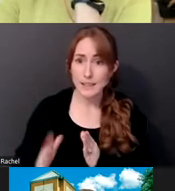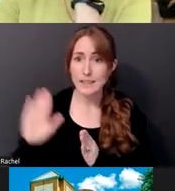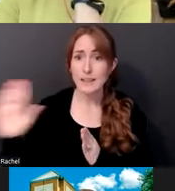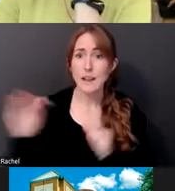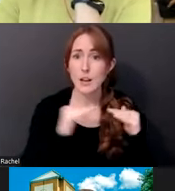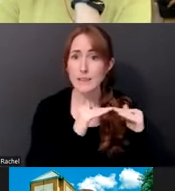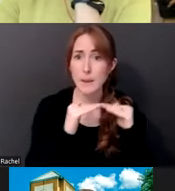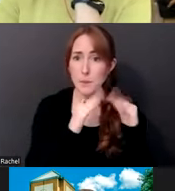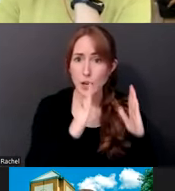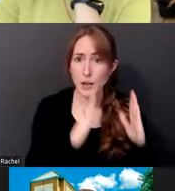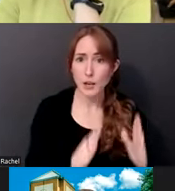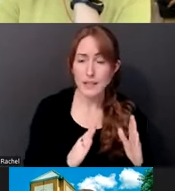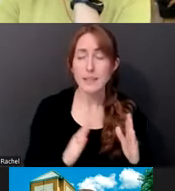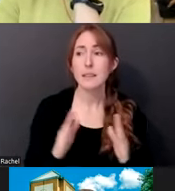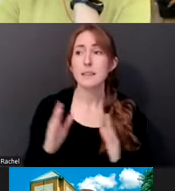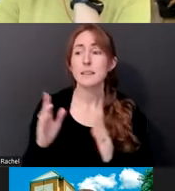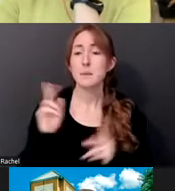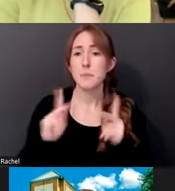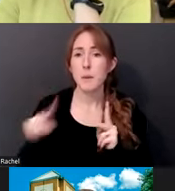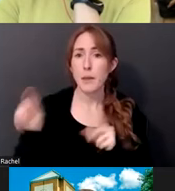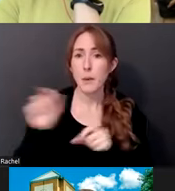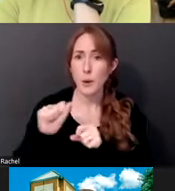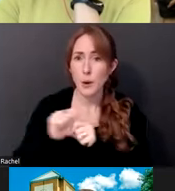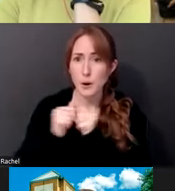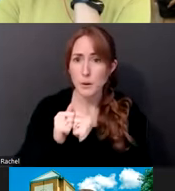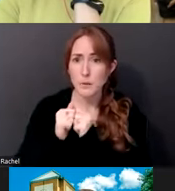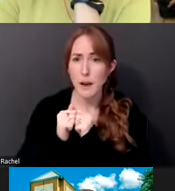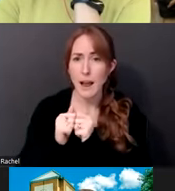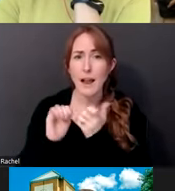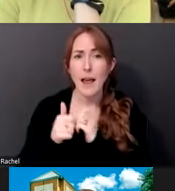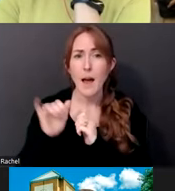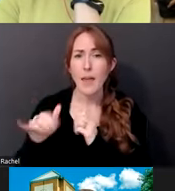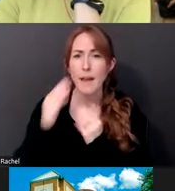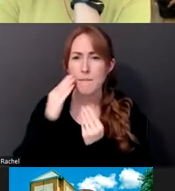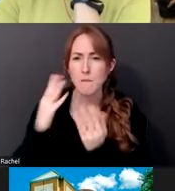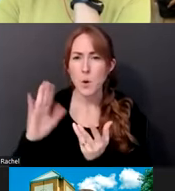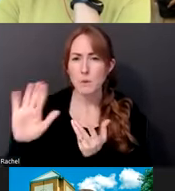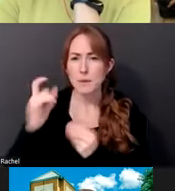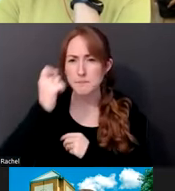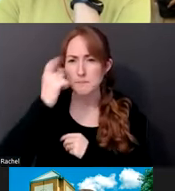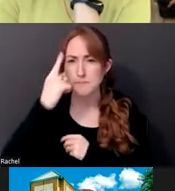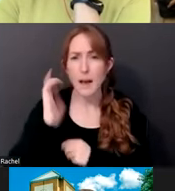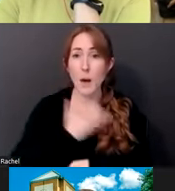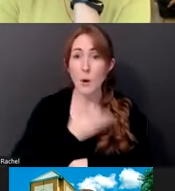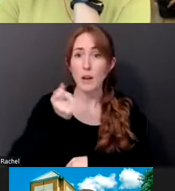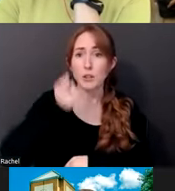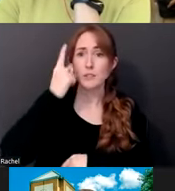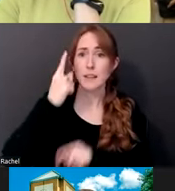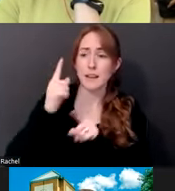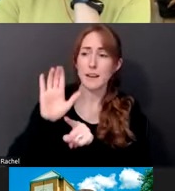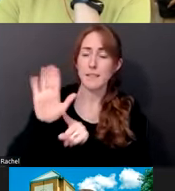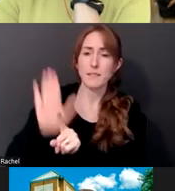informs our understanding of an artist, a movement, some kind of, um,